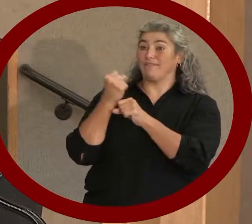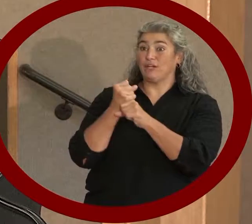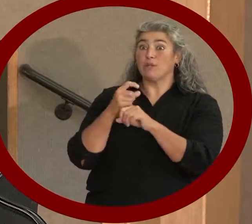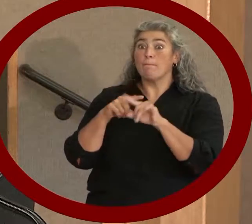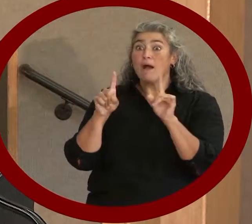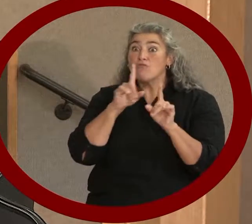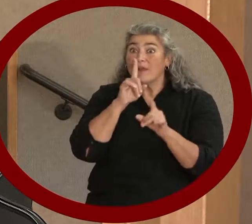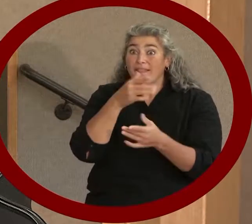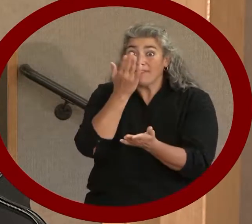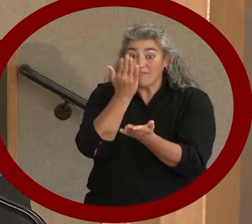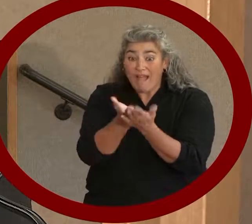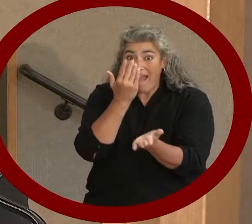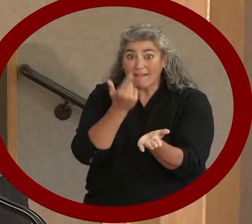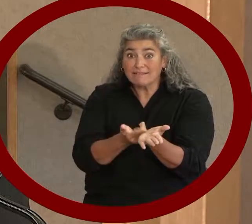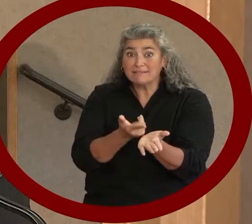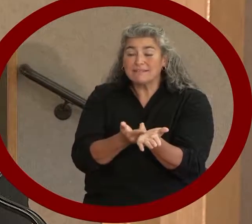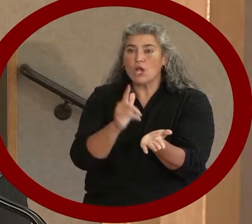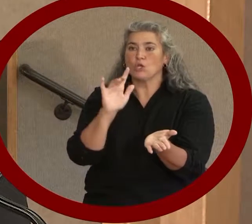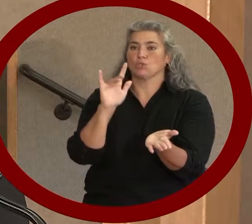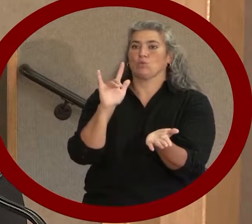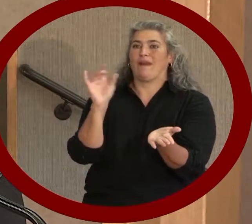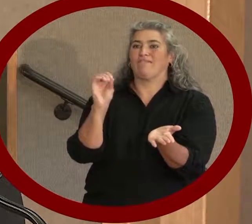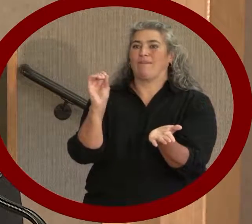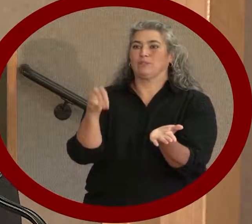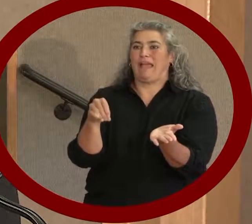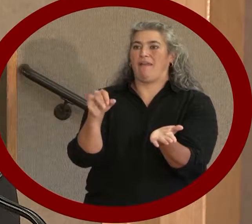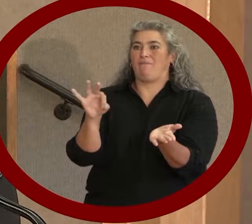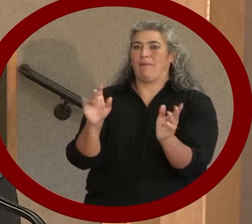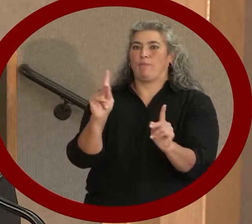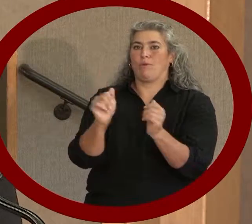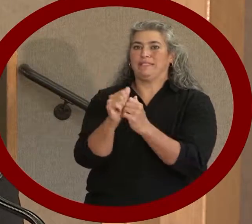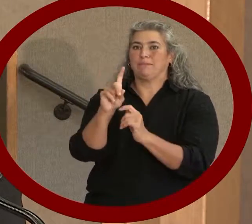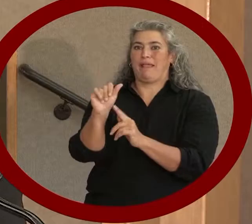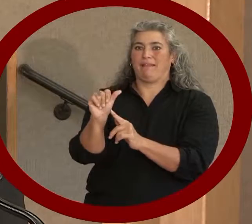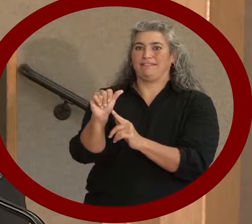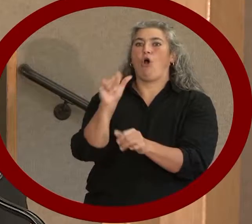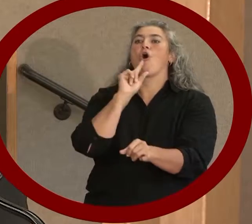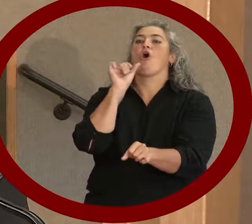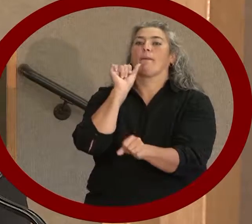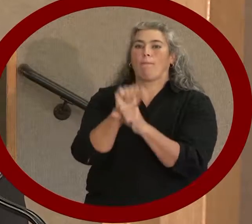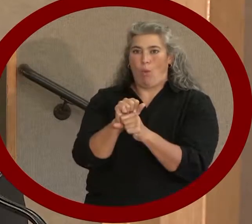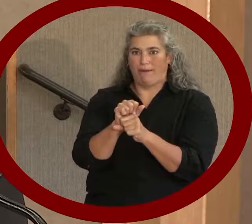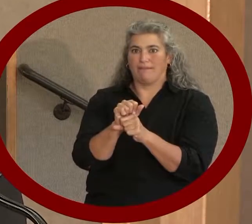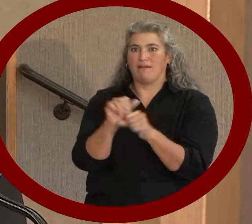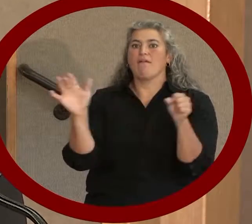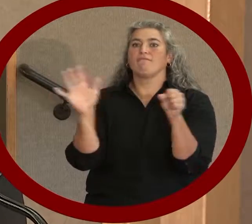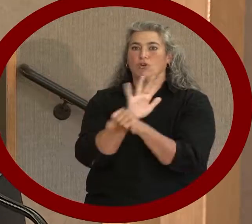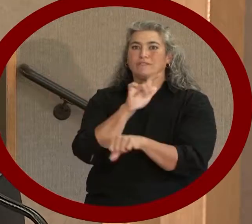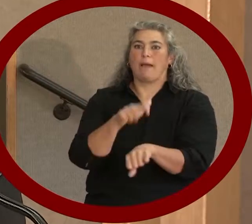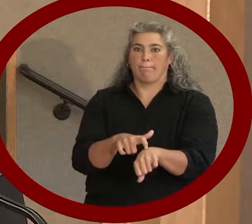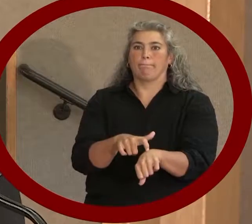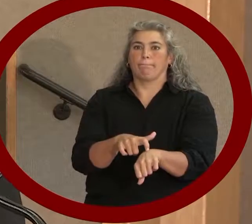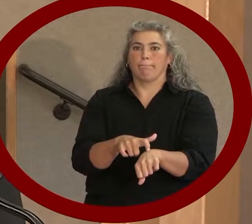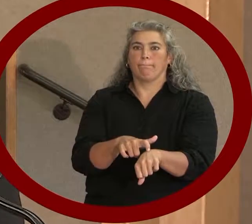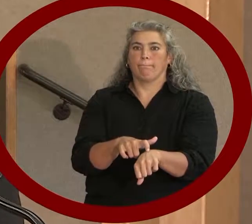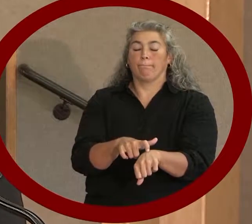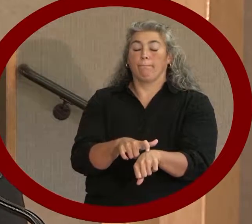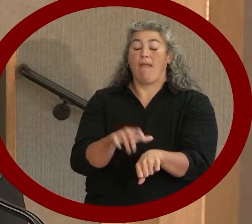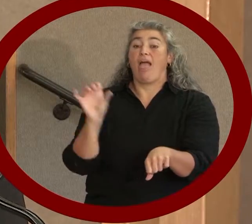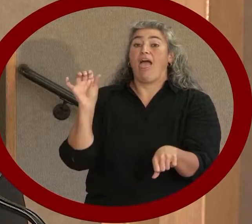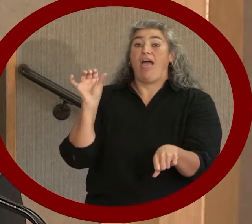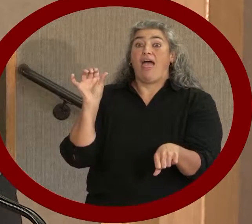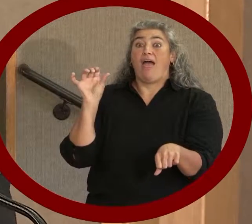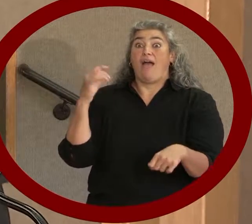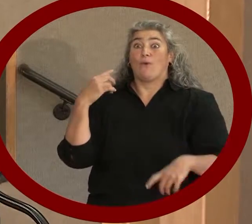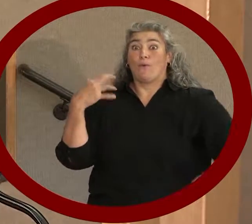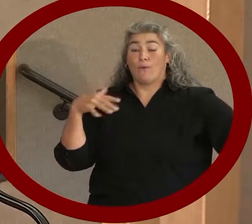Americans living with disabilities are employed full-time. That's what makes our first award recipient so vital.